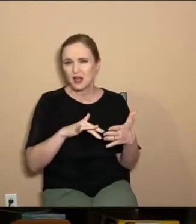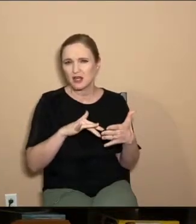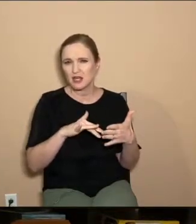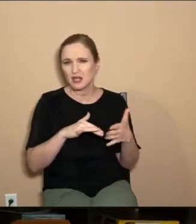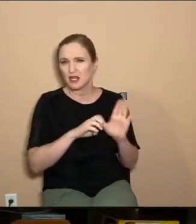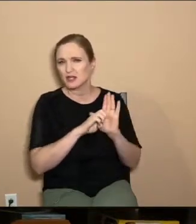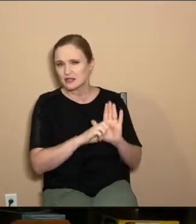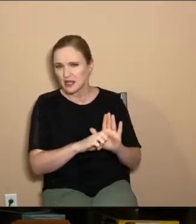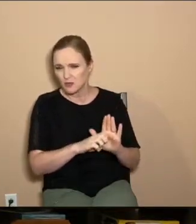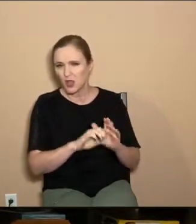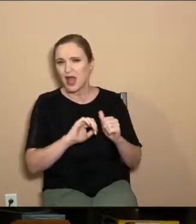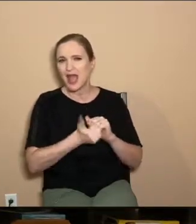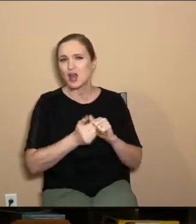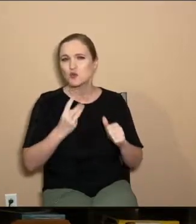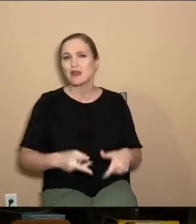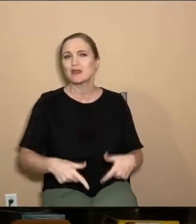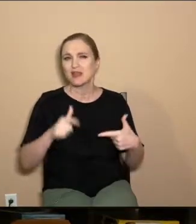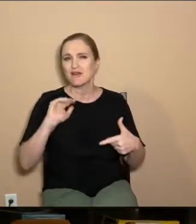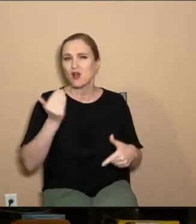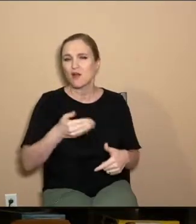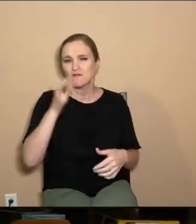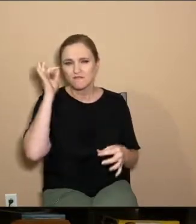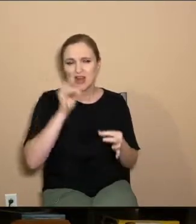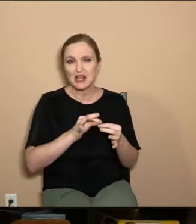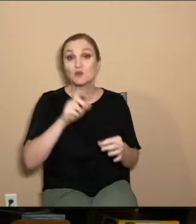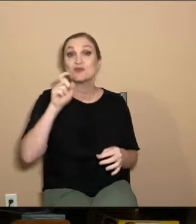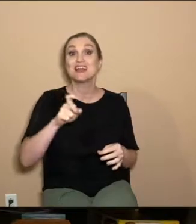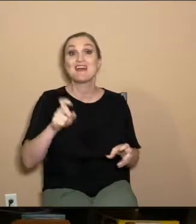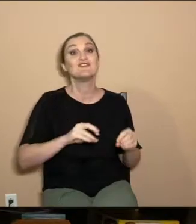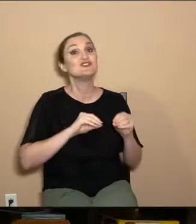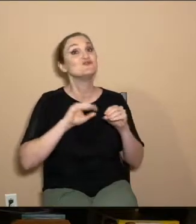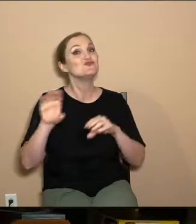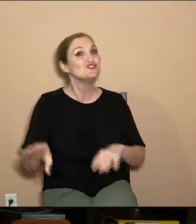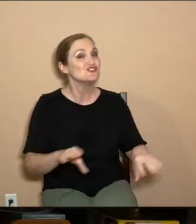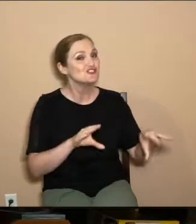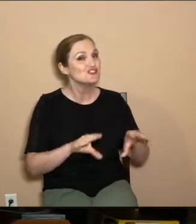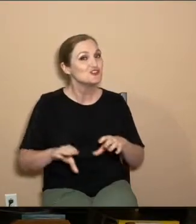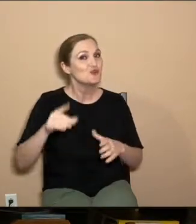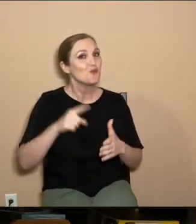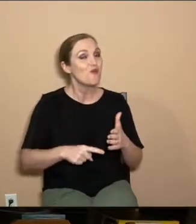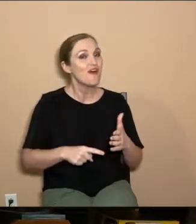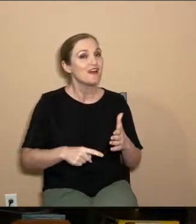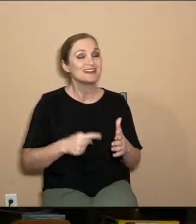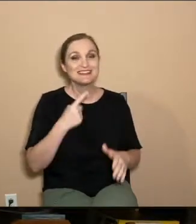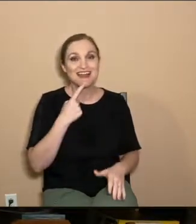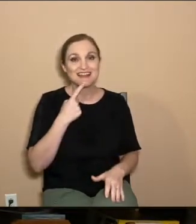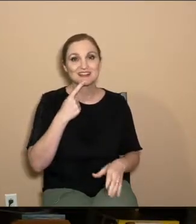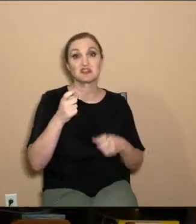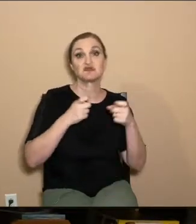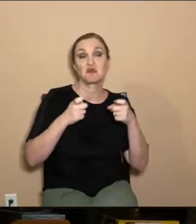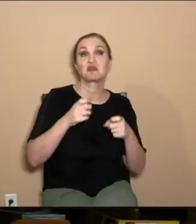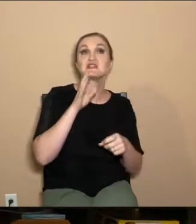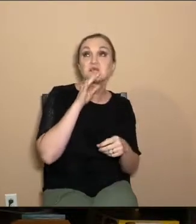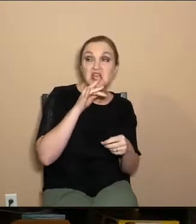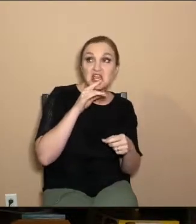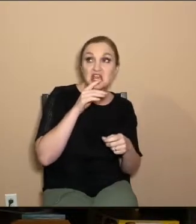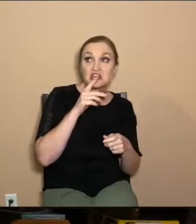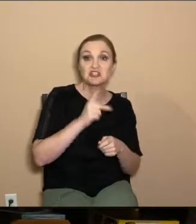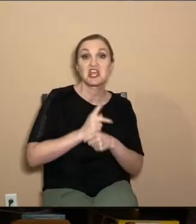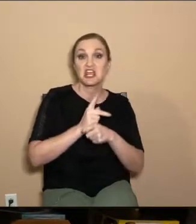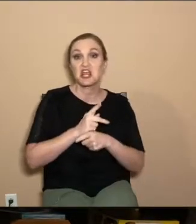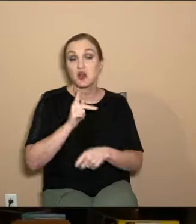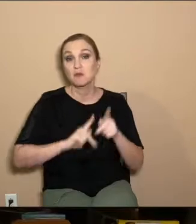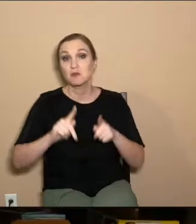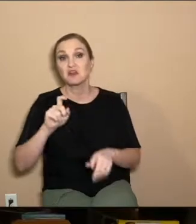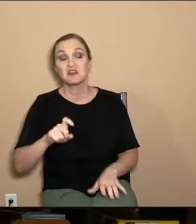God? How do we live out our faith? We have to put it into practice, whether that's controlling our speech or taking care of those in need